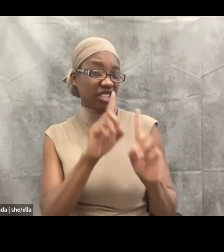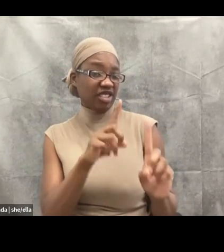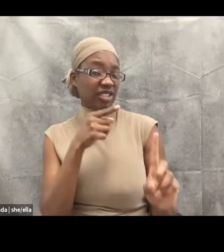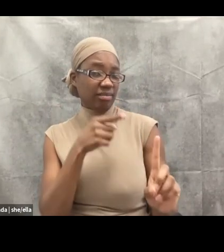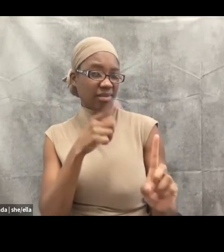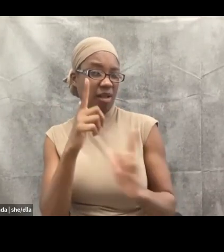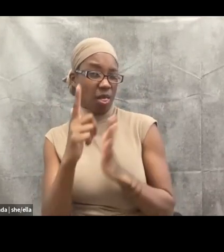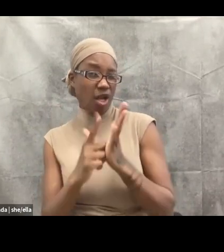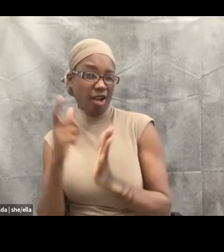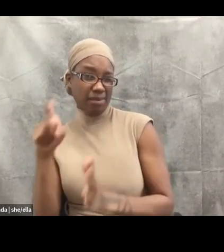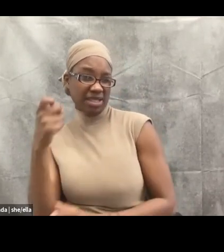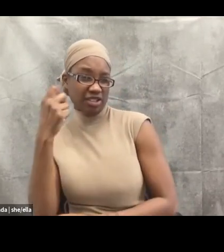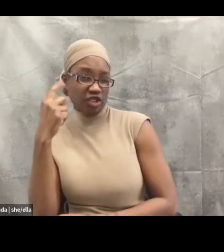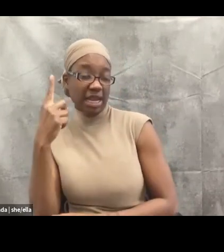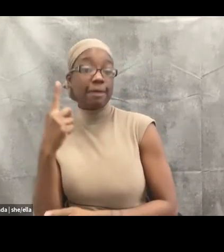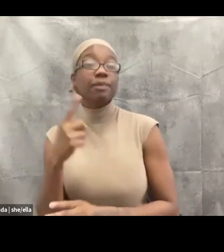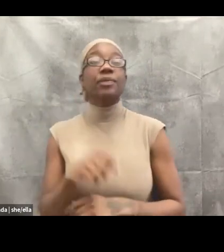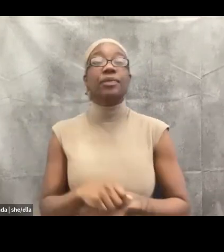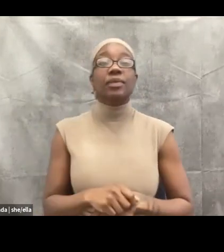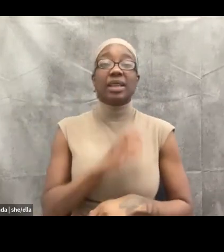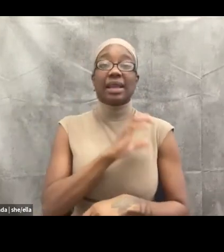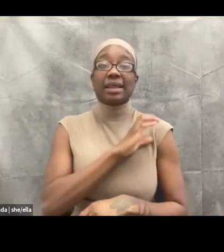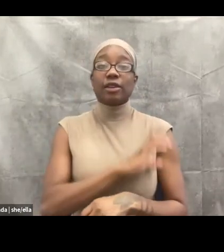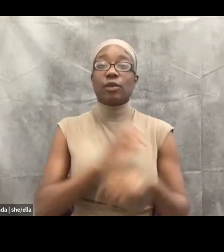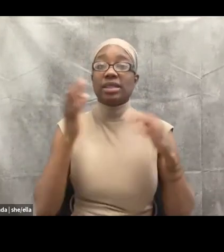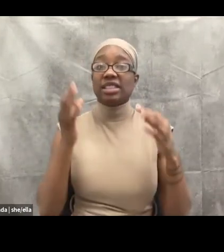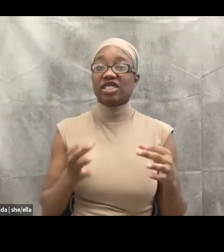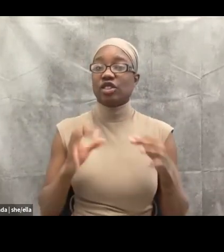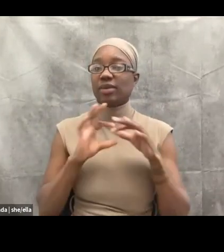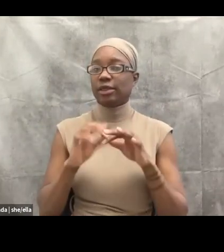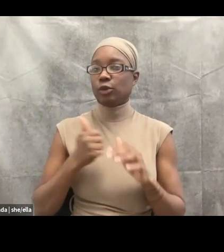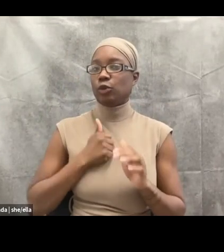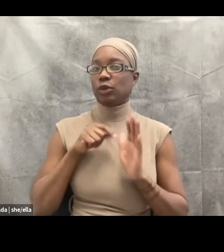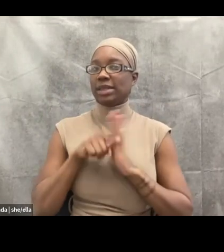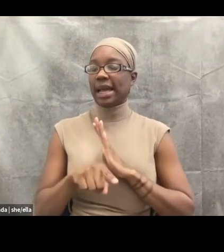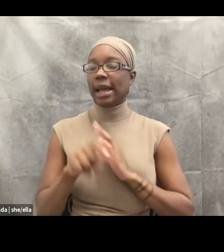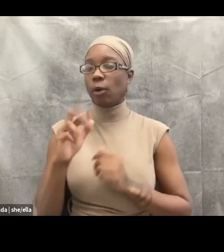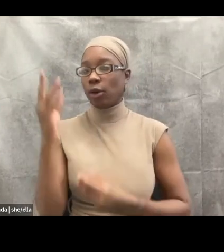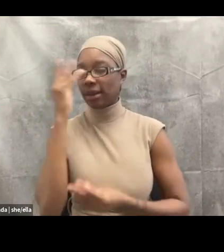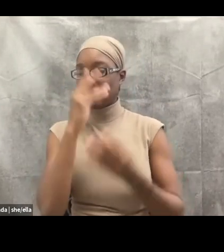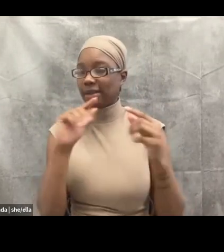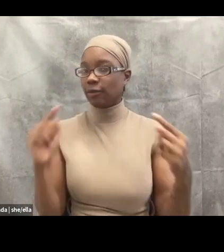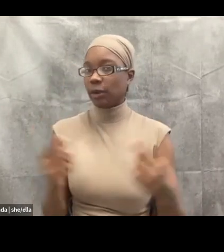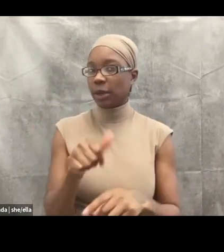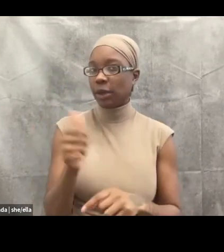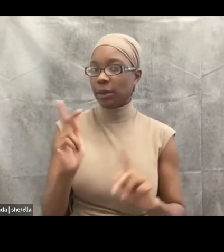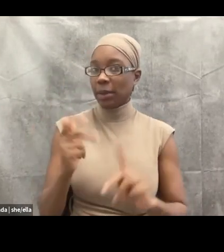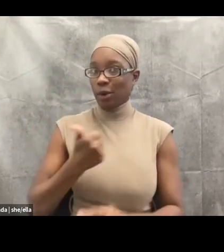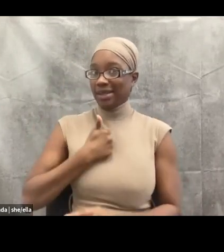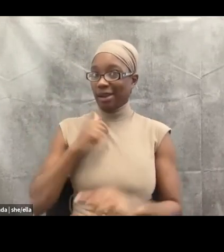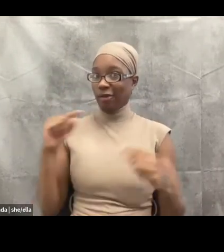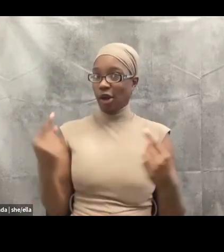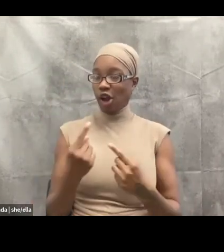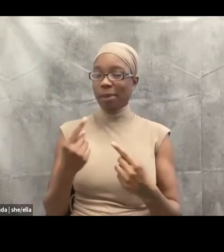clinical decision-making related to suicide or thoughts of harming others or self-injury is driven by this fear that's instilled